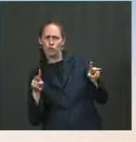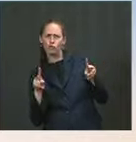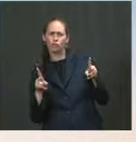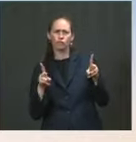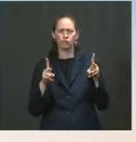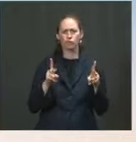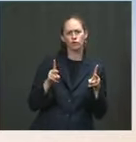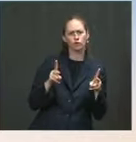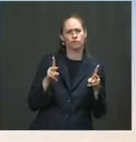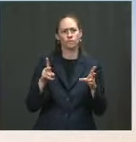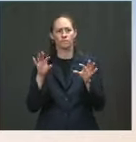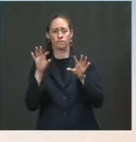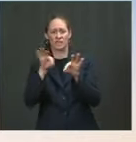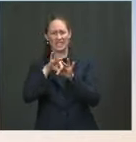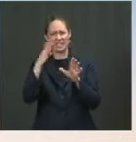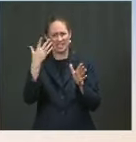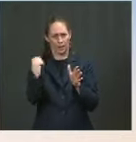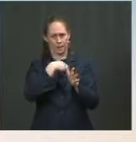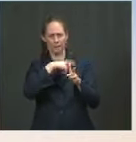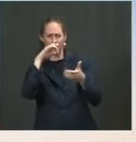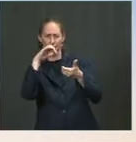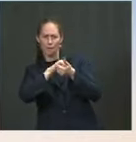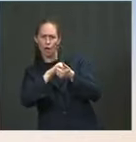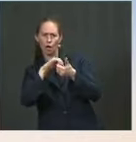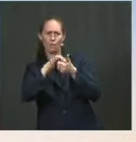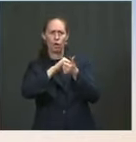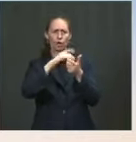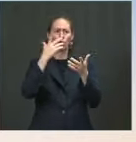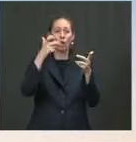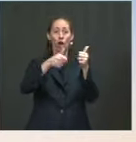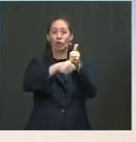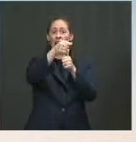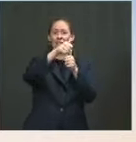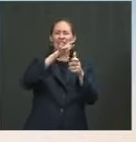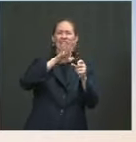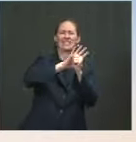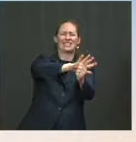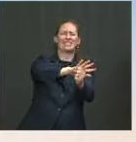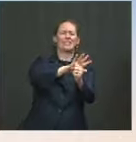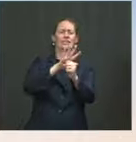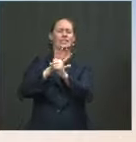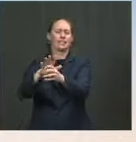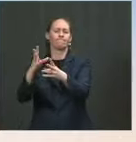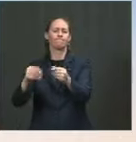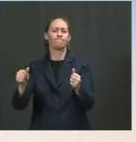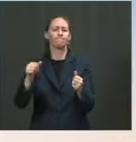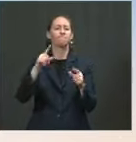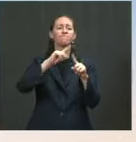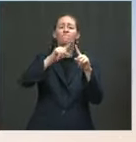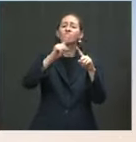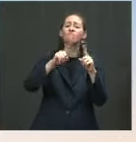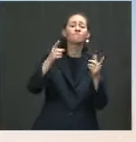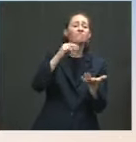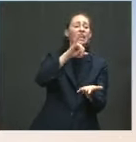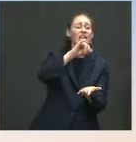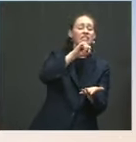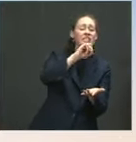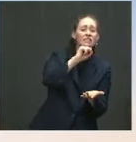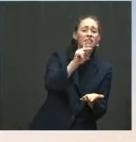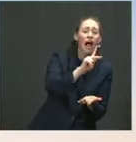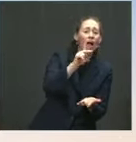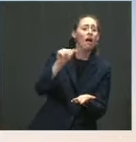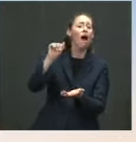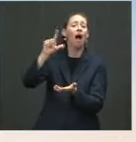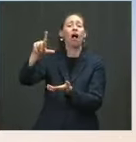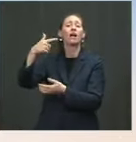with partners to continue to suppress the terrorism threat in Afghanistan from al-Qaeda or ISIS-K or anyone else, just as we work to suppress